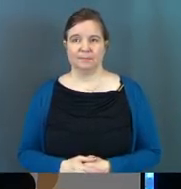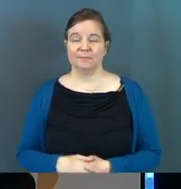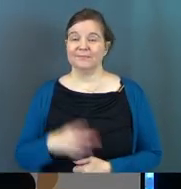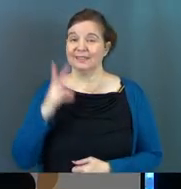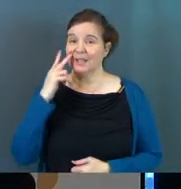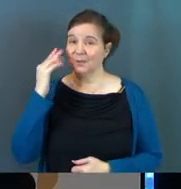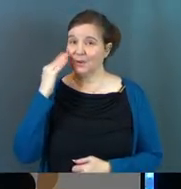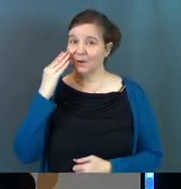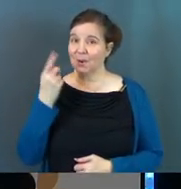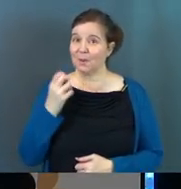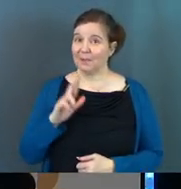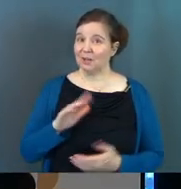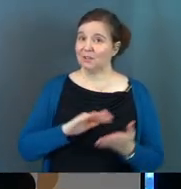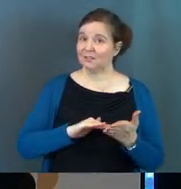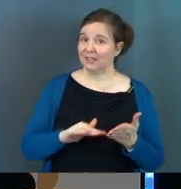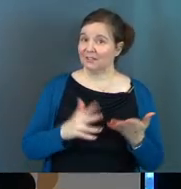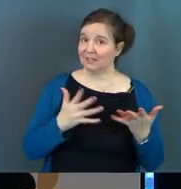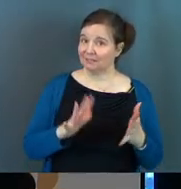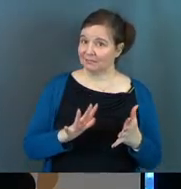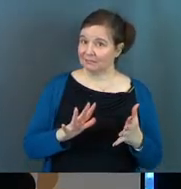See, we know Peter's forgiven.